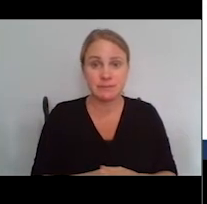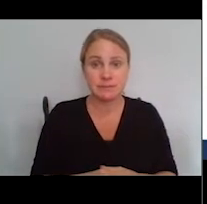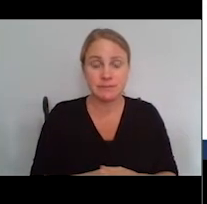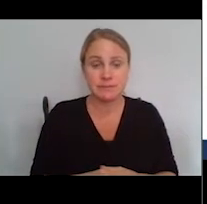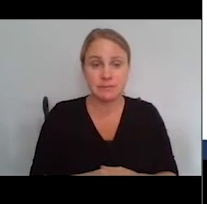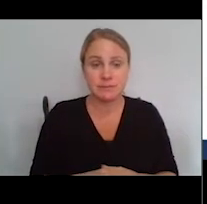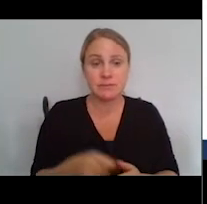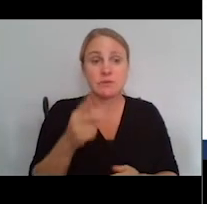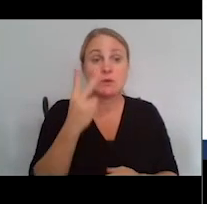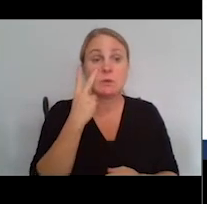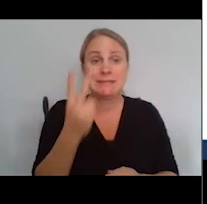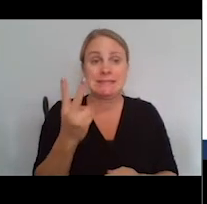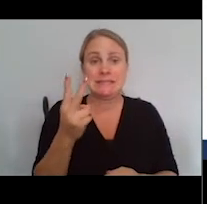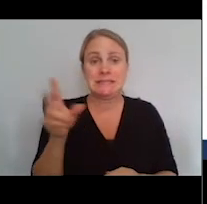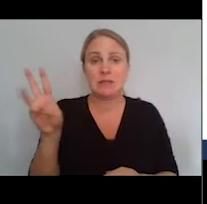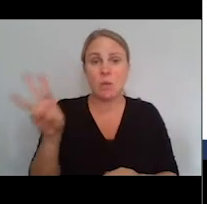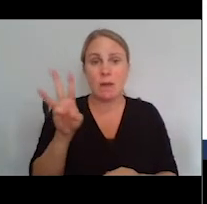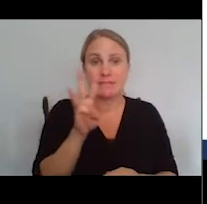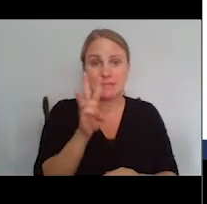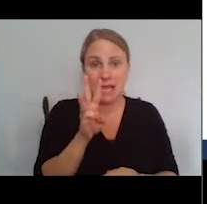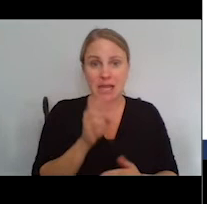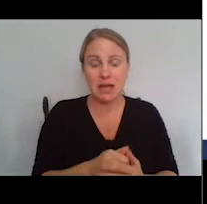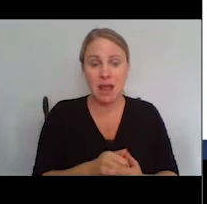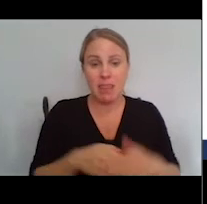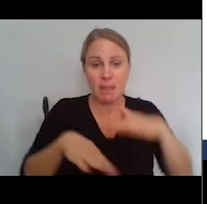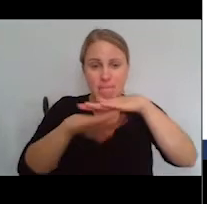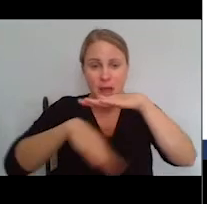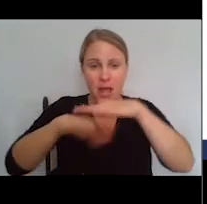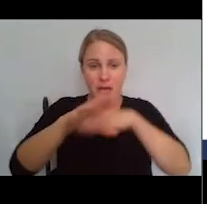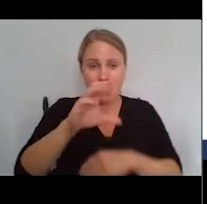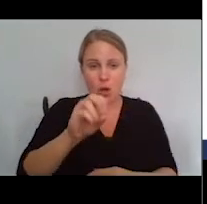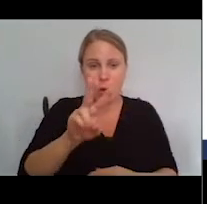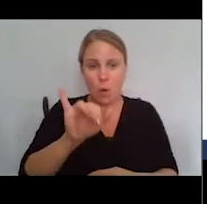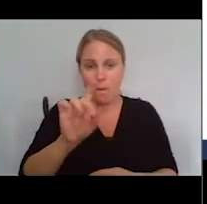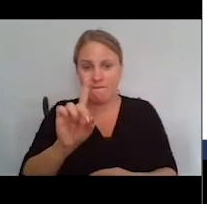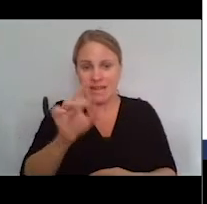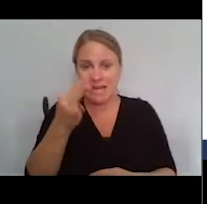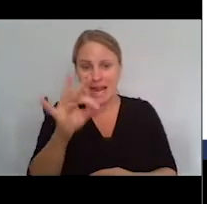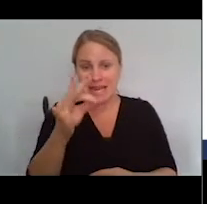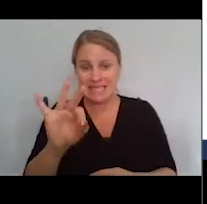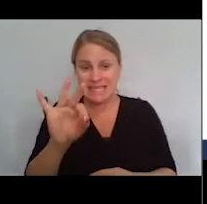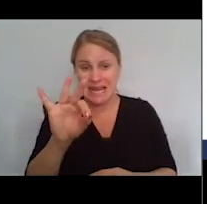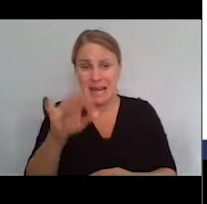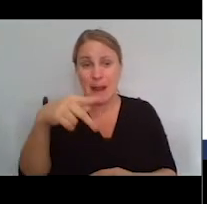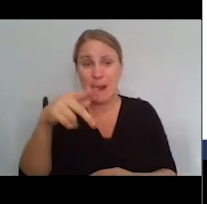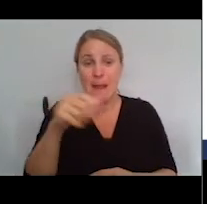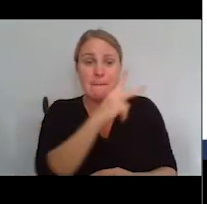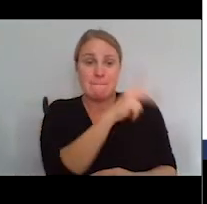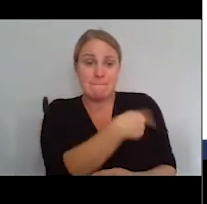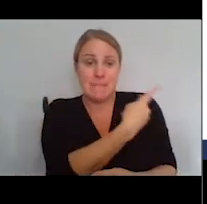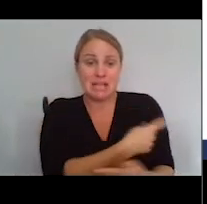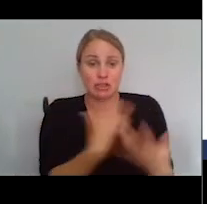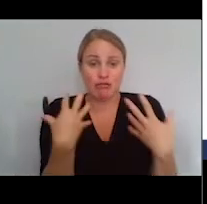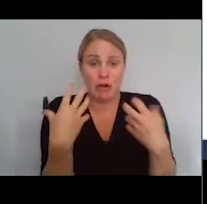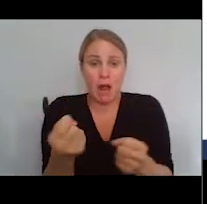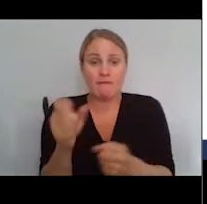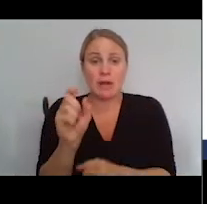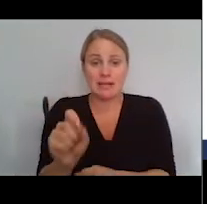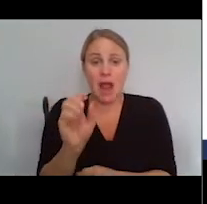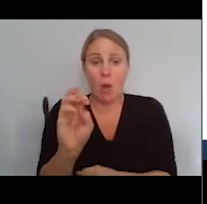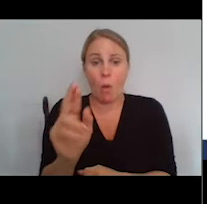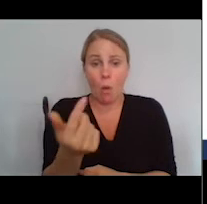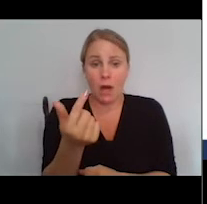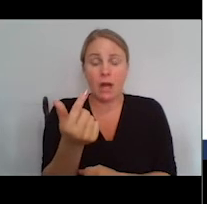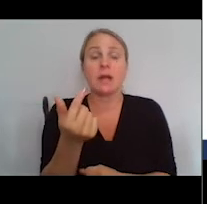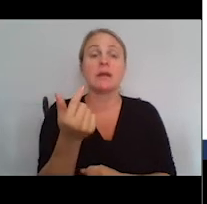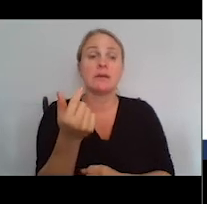You see the website at the bottom, COVID-19patientrecovery.org, that will give it to you. So, the objectives of the